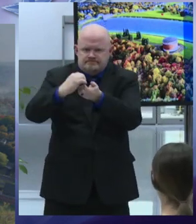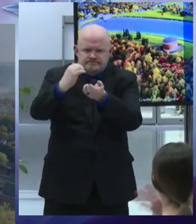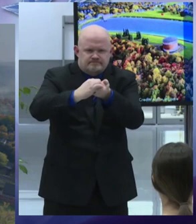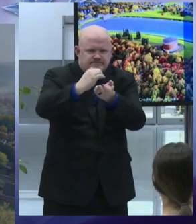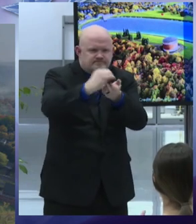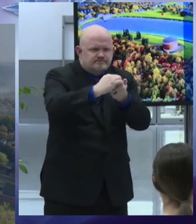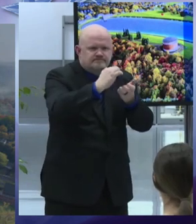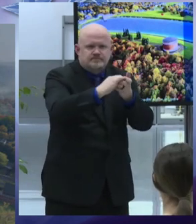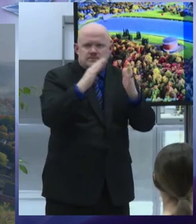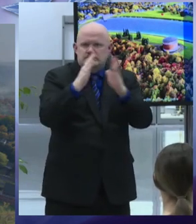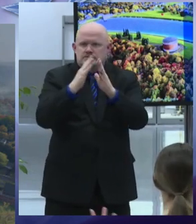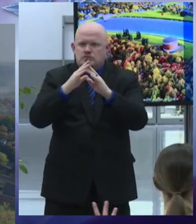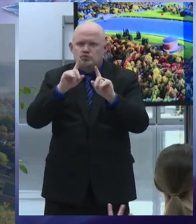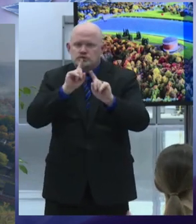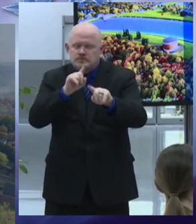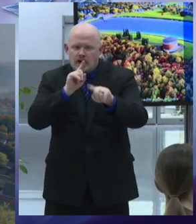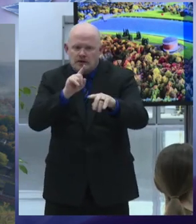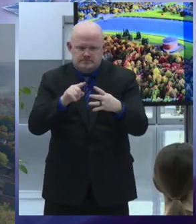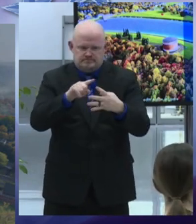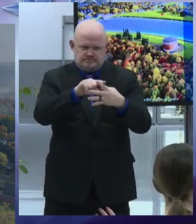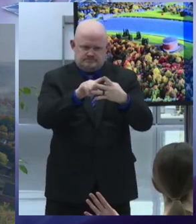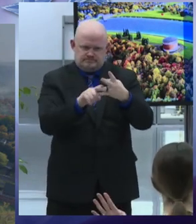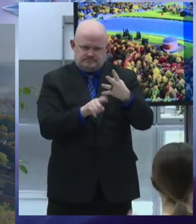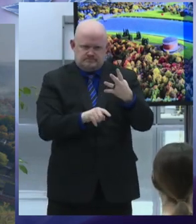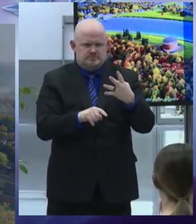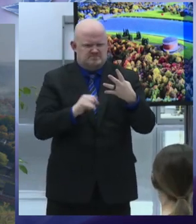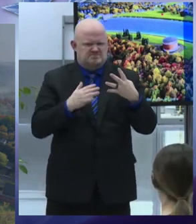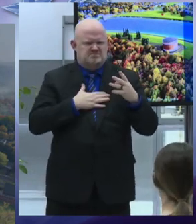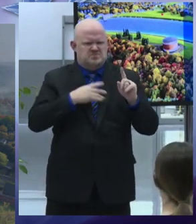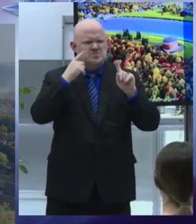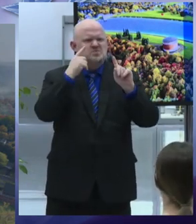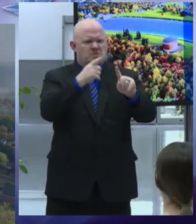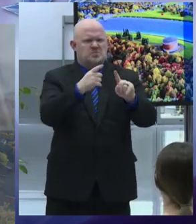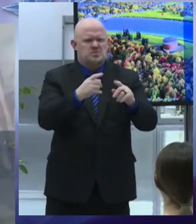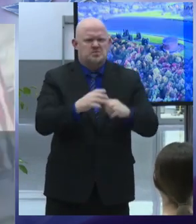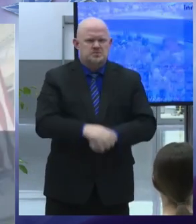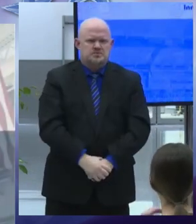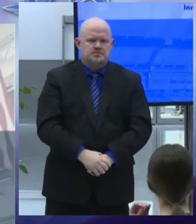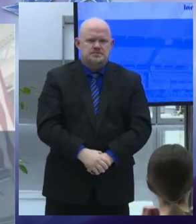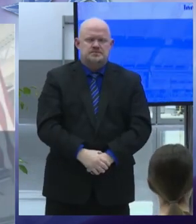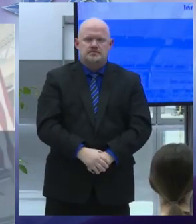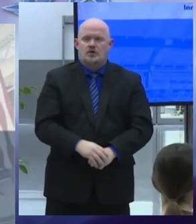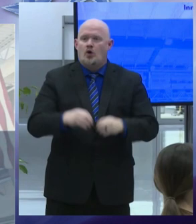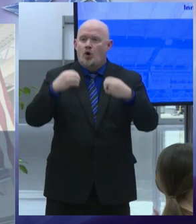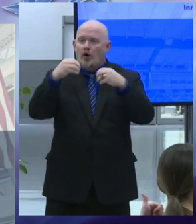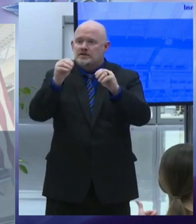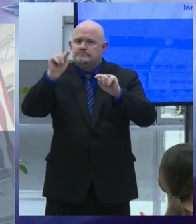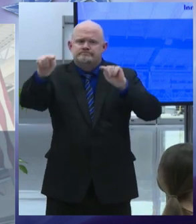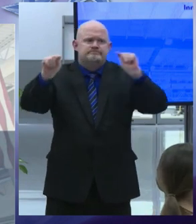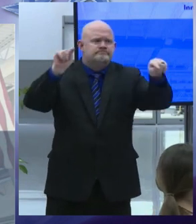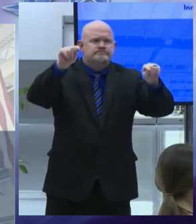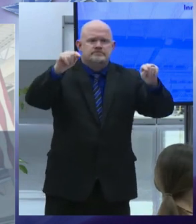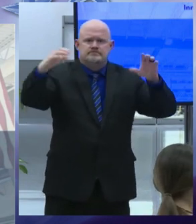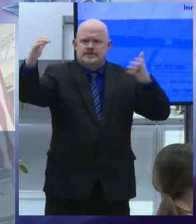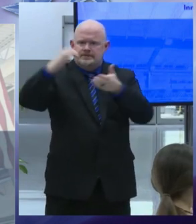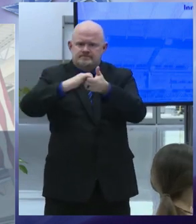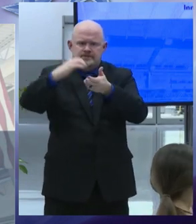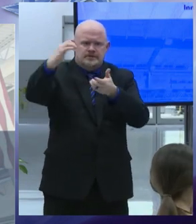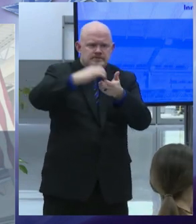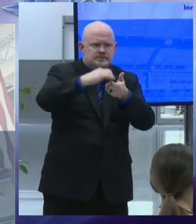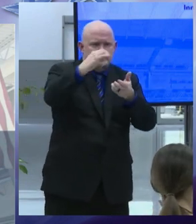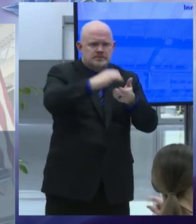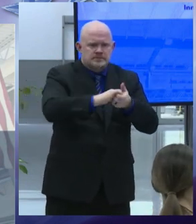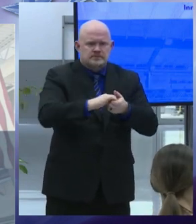with the broad involvement of the office of accountability performance and innovation under the leadership of chief data and innovation officer nico